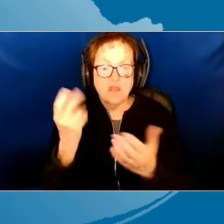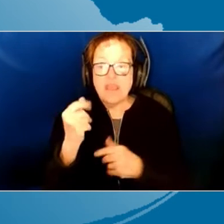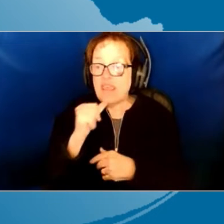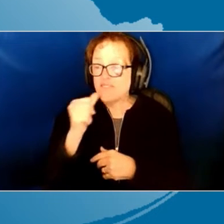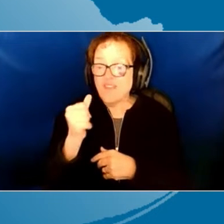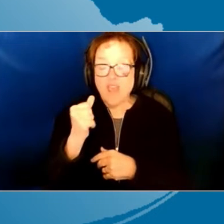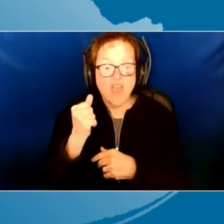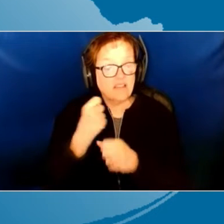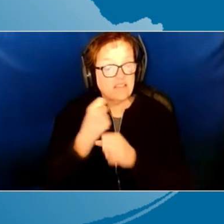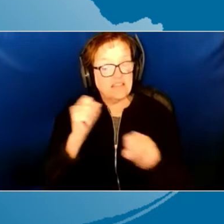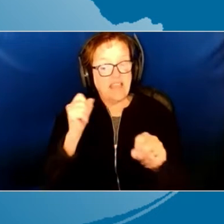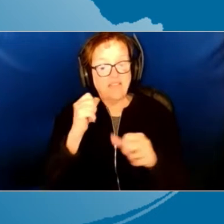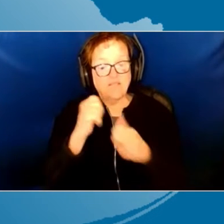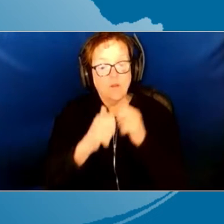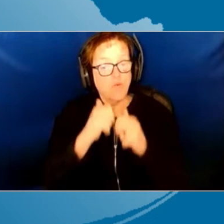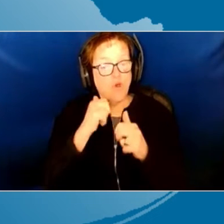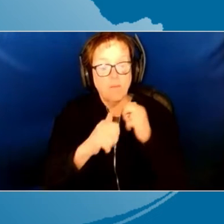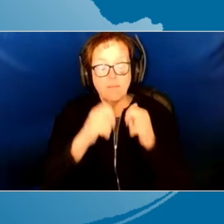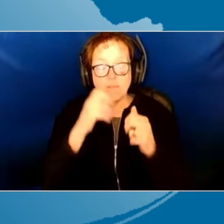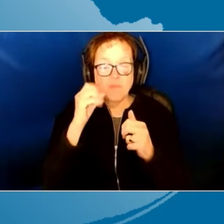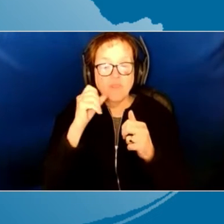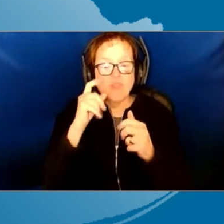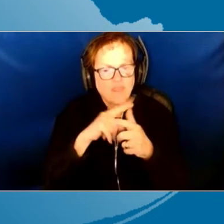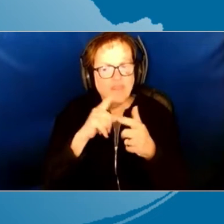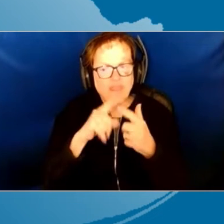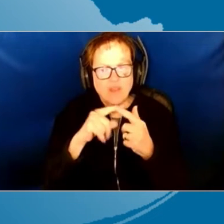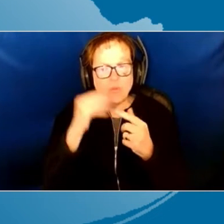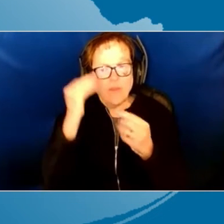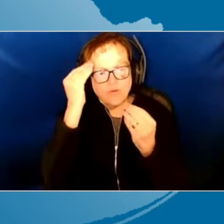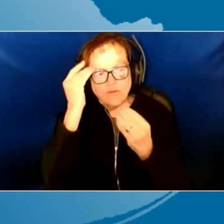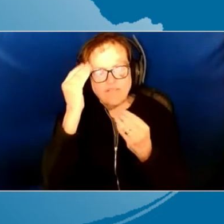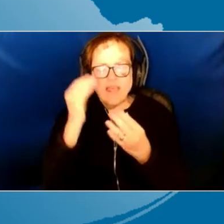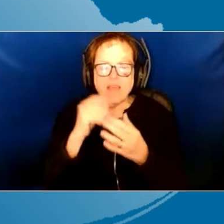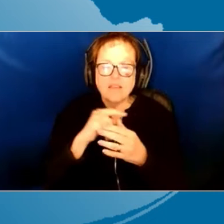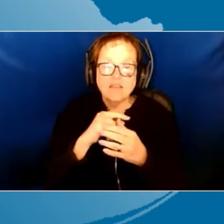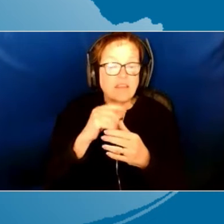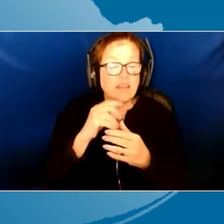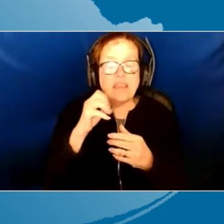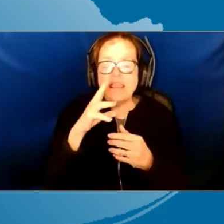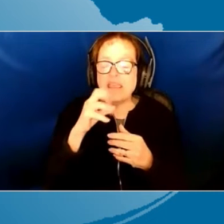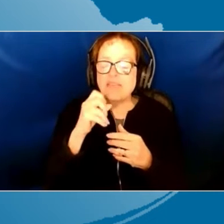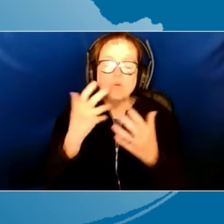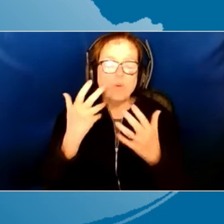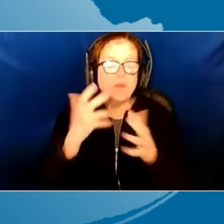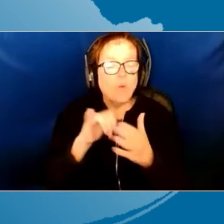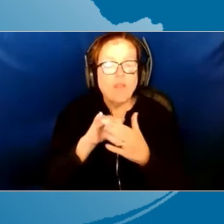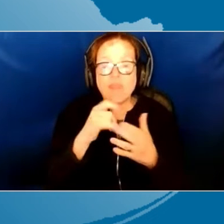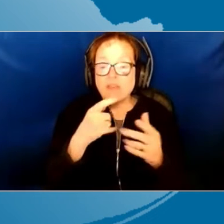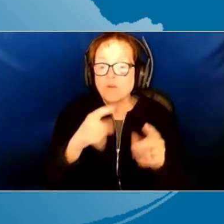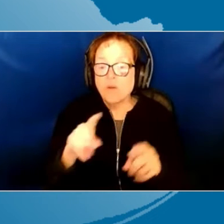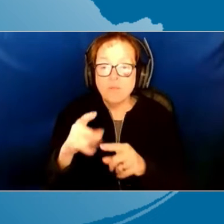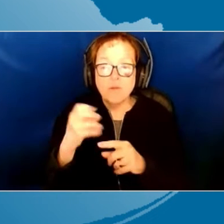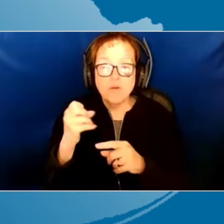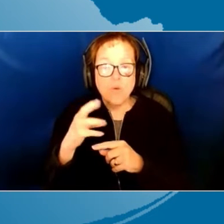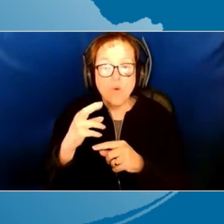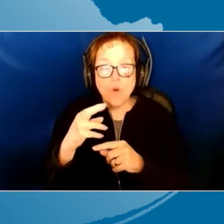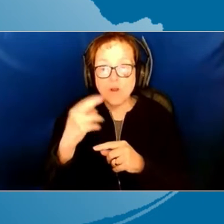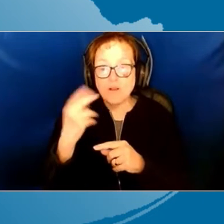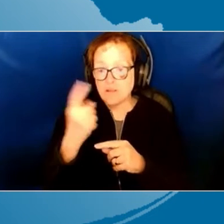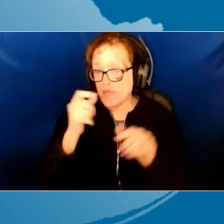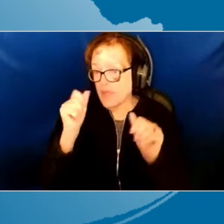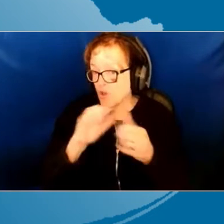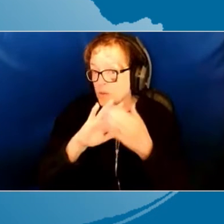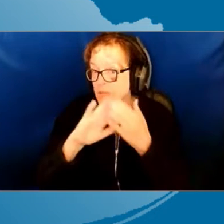safety issue, typically we can reflect on it. We can take time to reflect. Even if it's something that we don't want to have happen or it's something that could be dangerous.